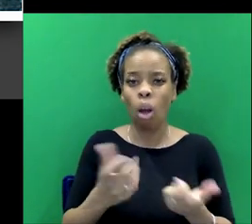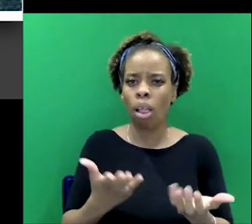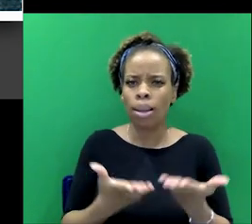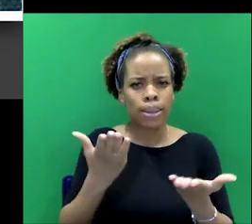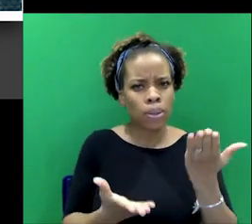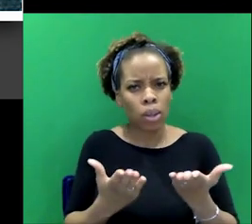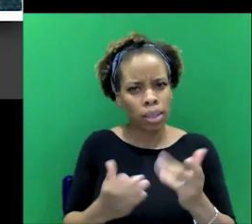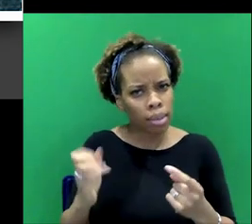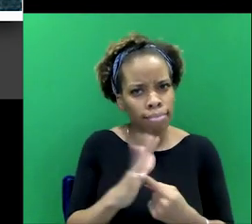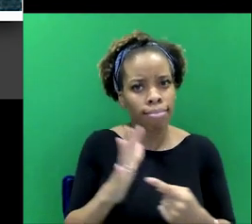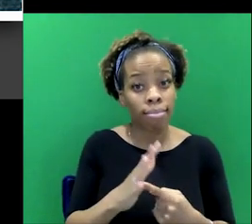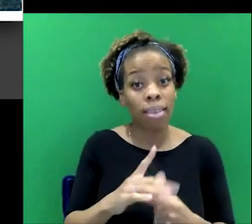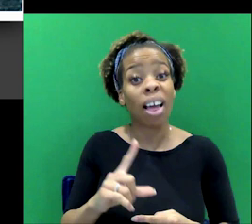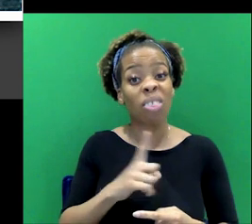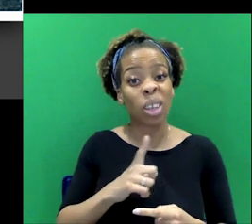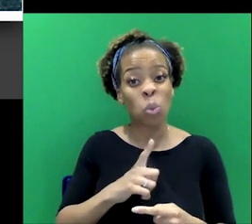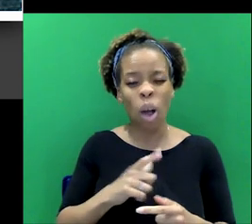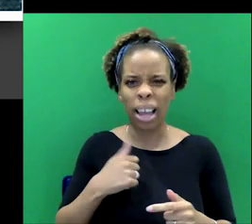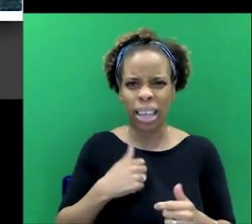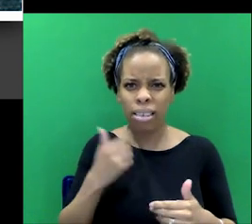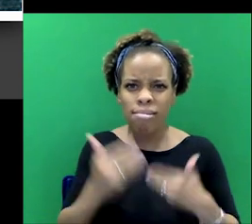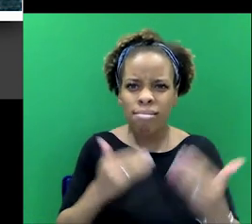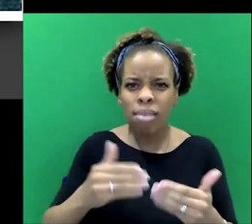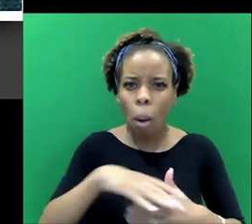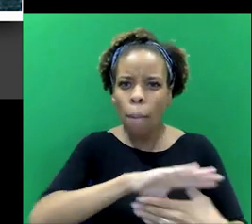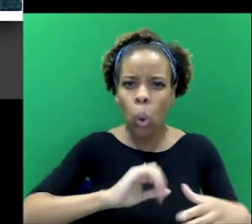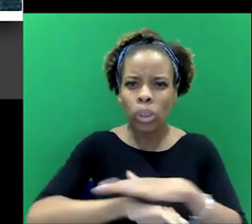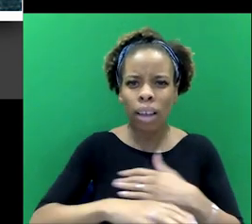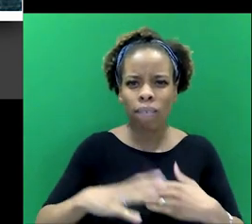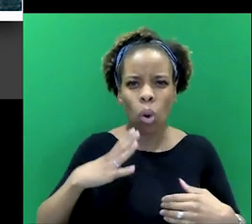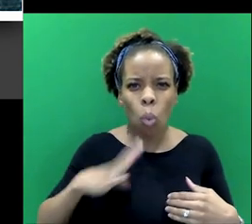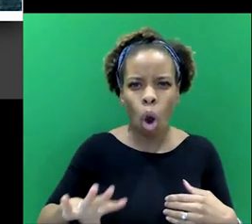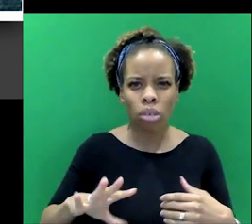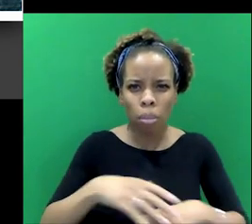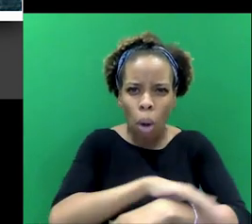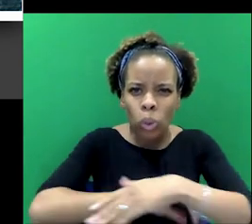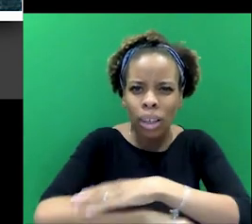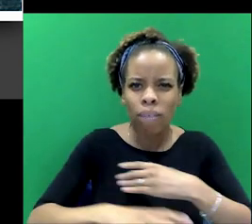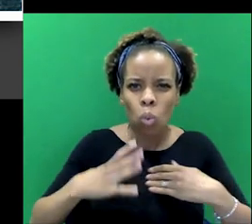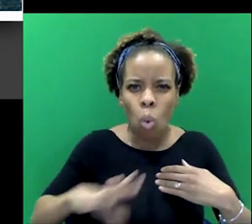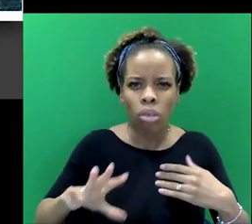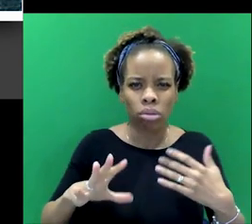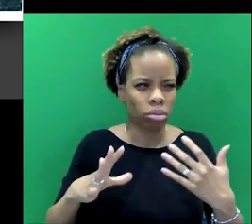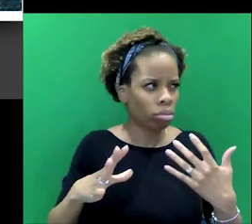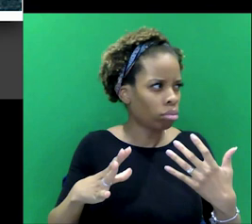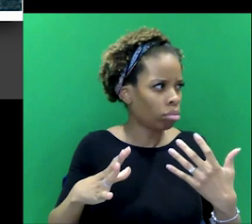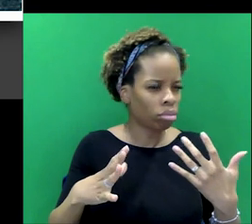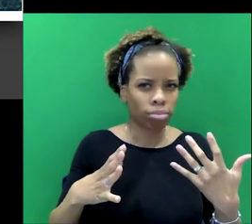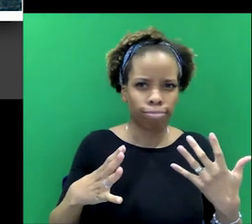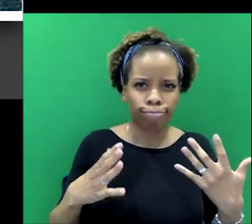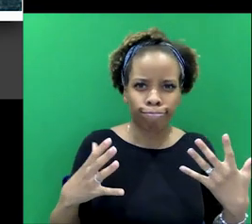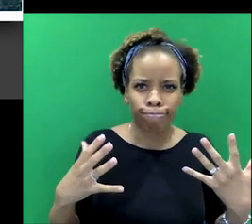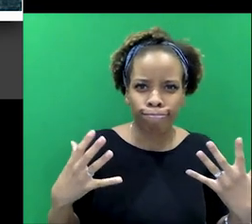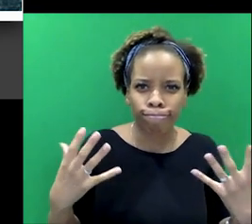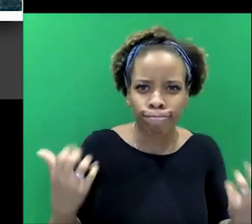the empire is, is what's driving him. Uh, and that's, uh, it becomes obsessive for him, quite obsessive when you